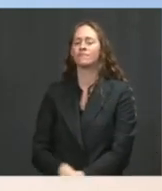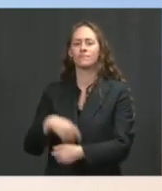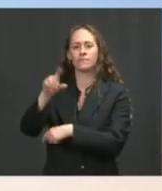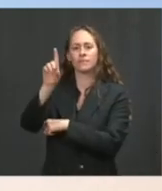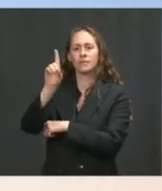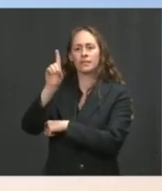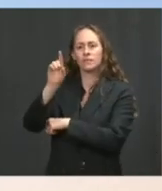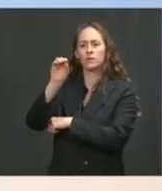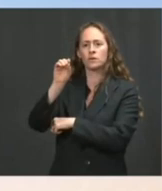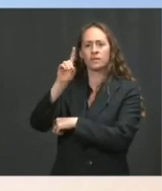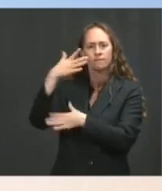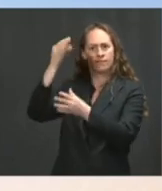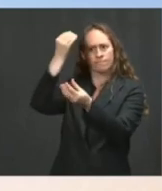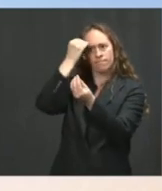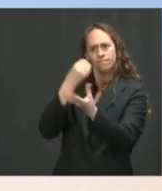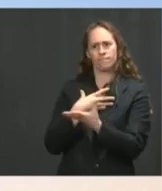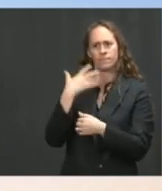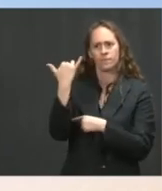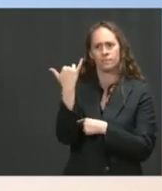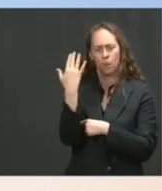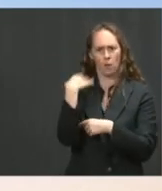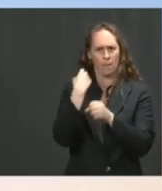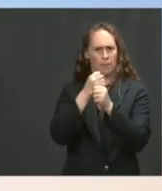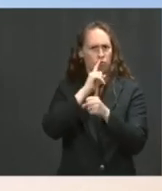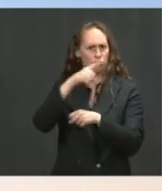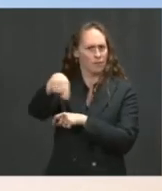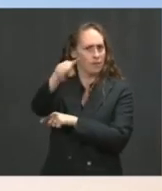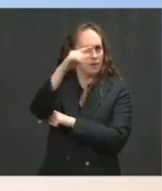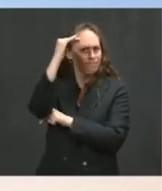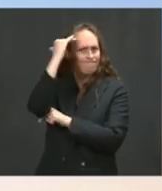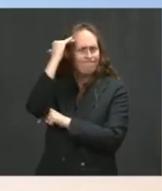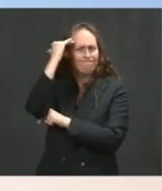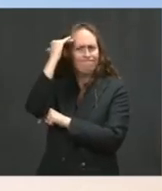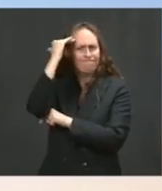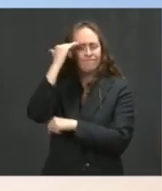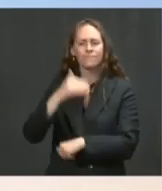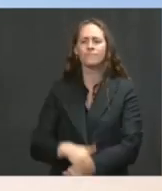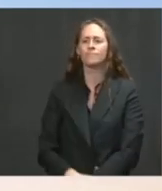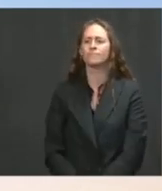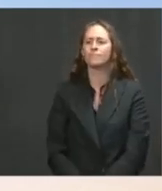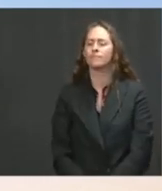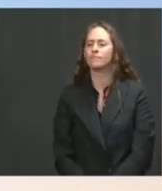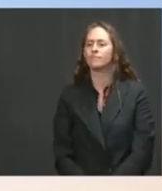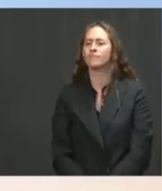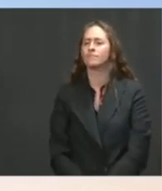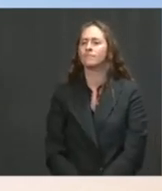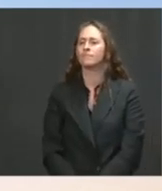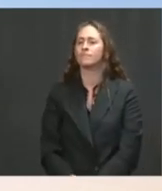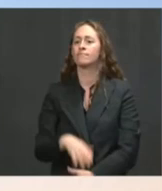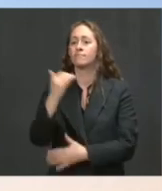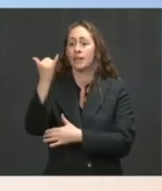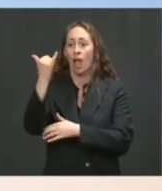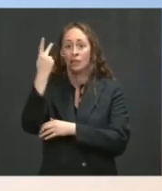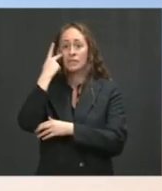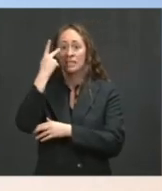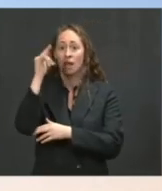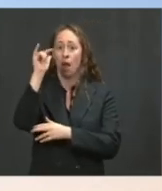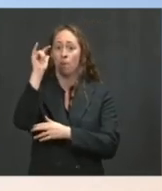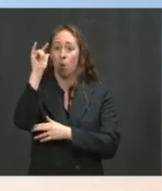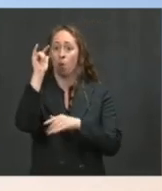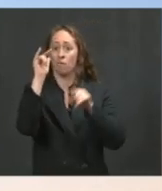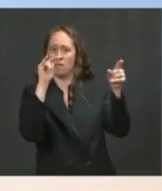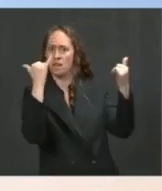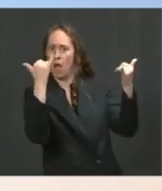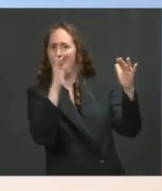to make sure you all had this information as well. As you may have seen, the airport, as Jake noted, is currently open for military flight operations as well as limited